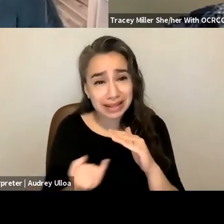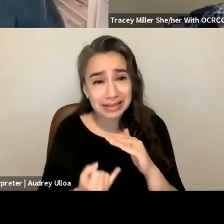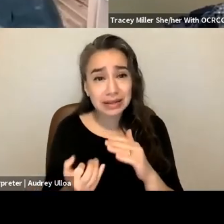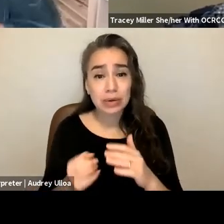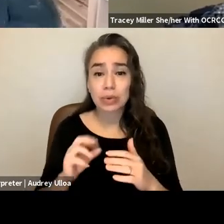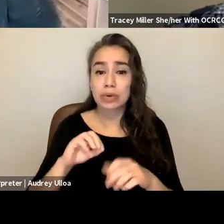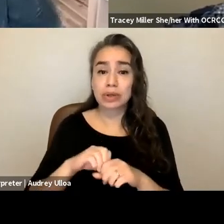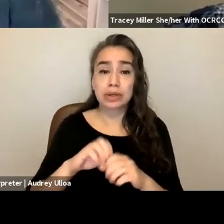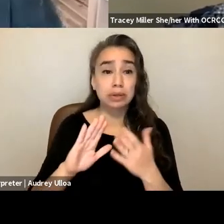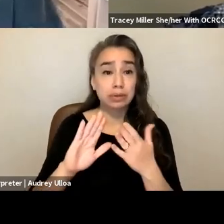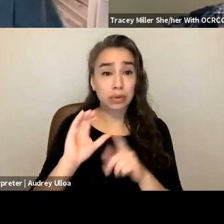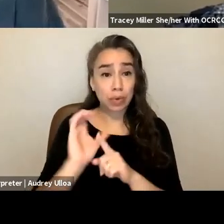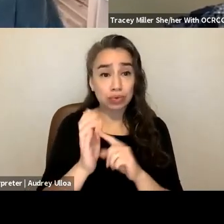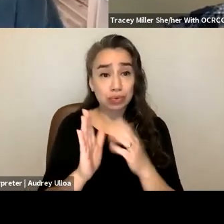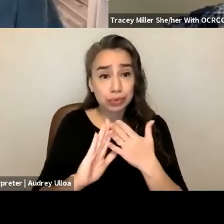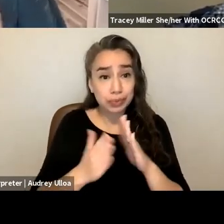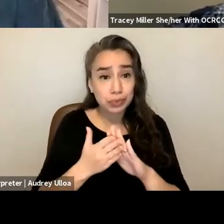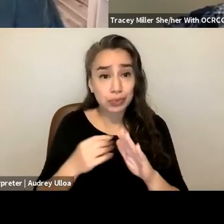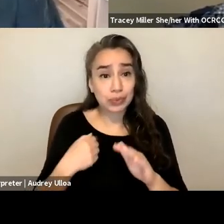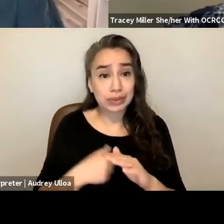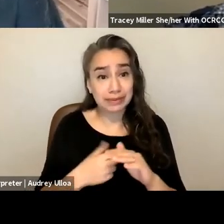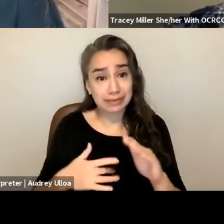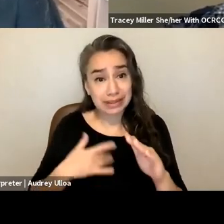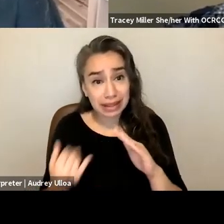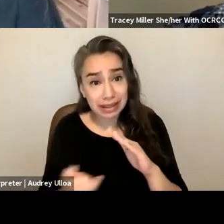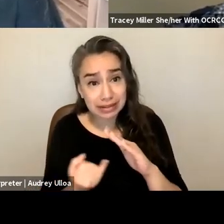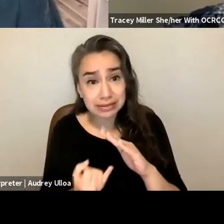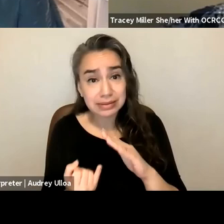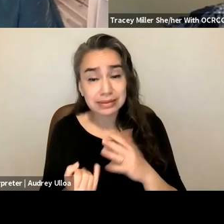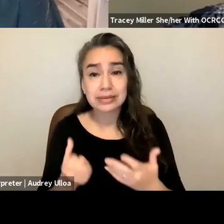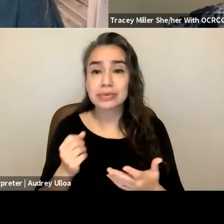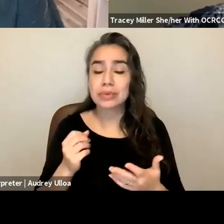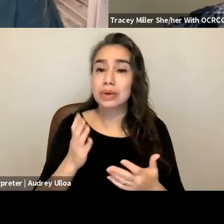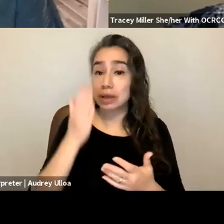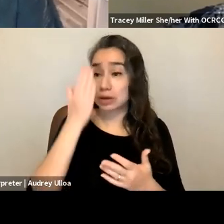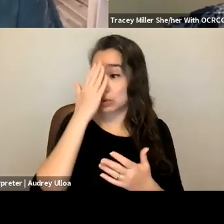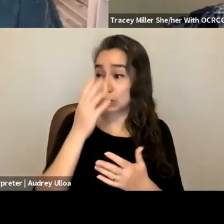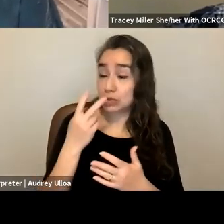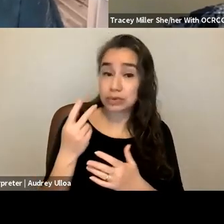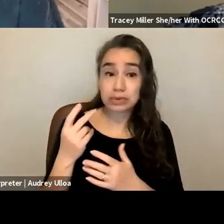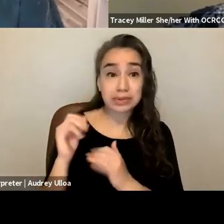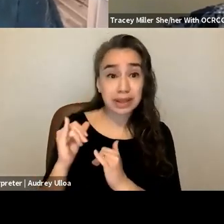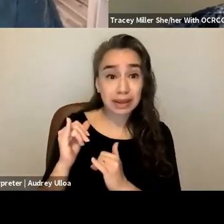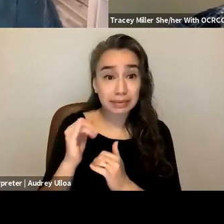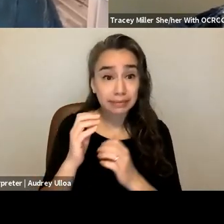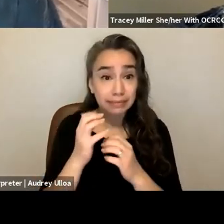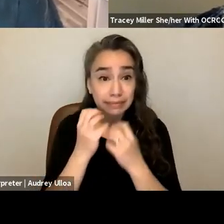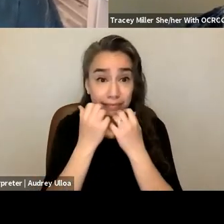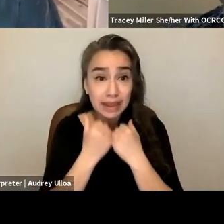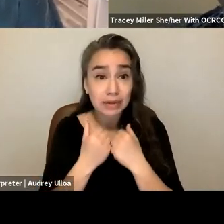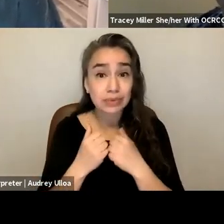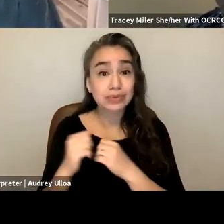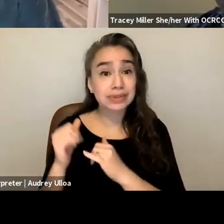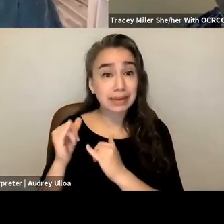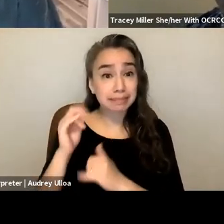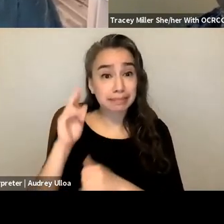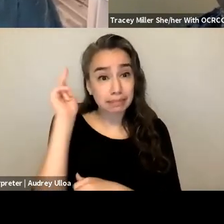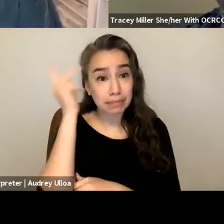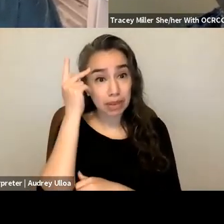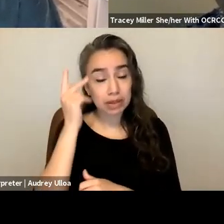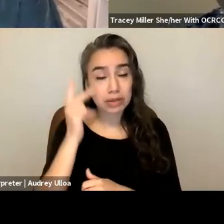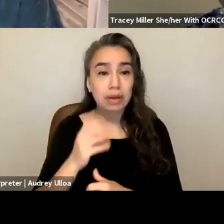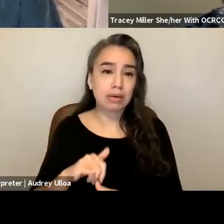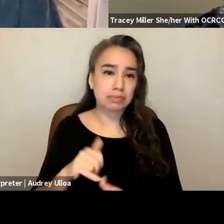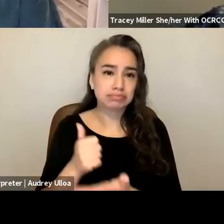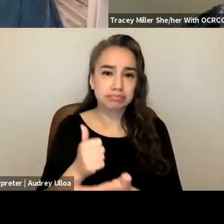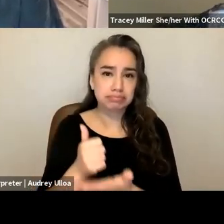we can be you know isolated so finding folks that um share my values and my politics is really helpful um